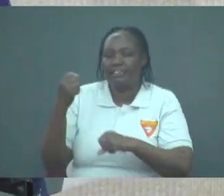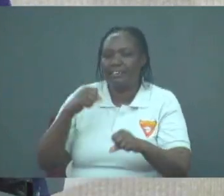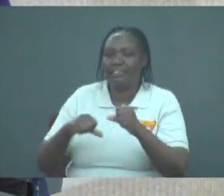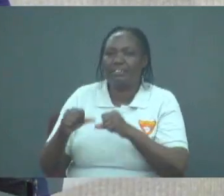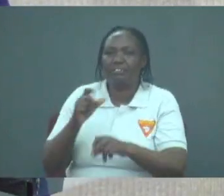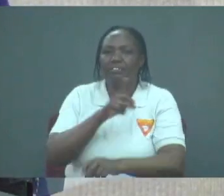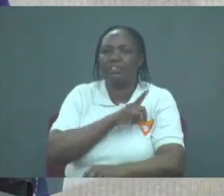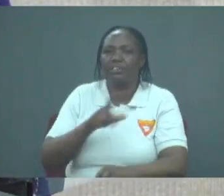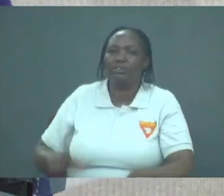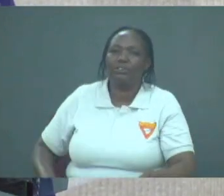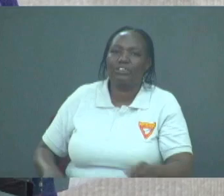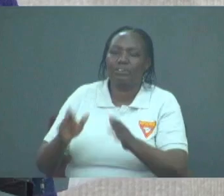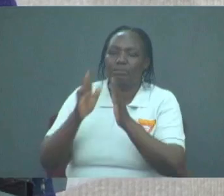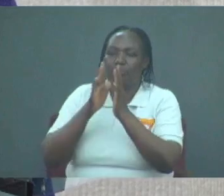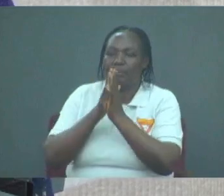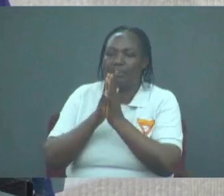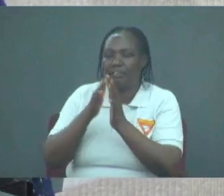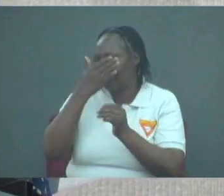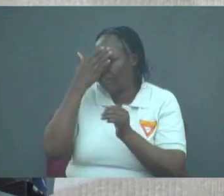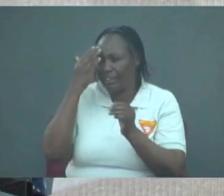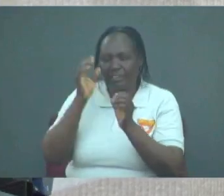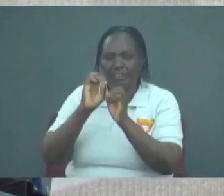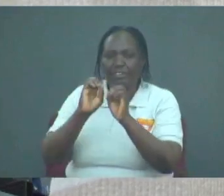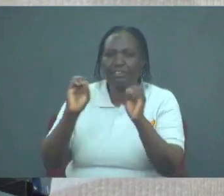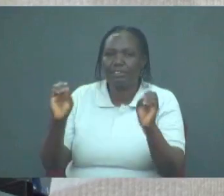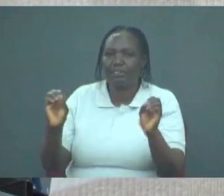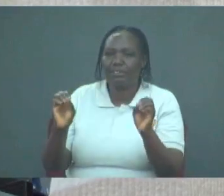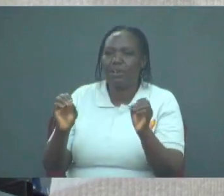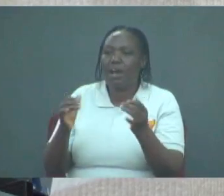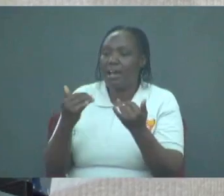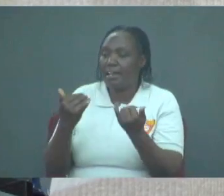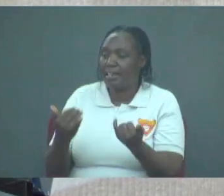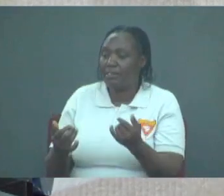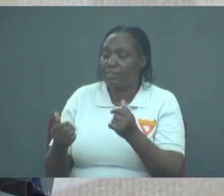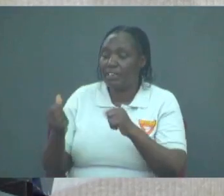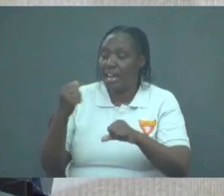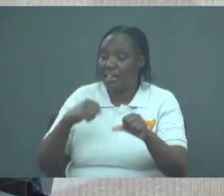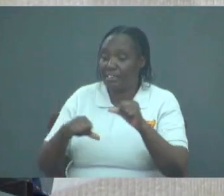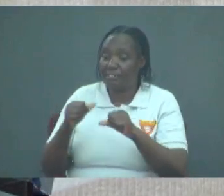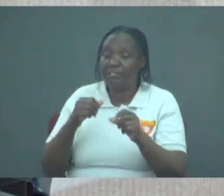prayer. Please don't forget them. And I want us to show the activity for the day.